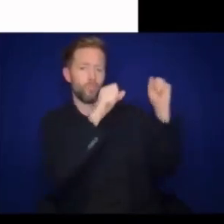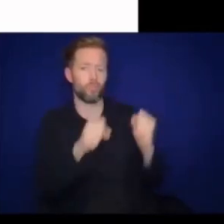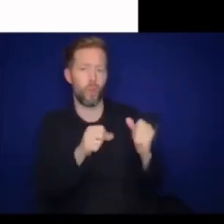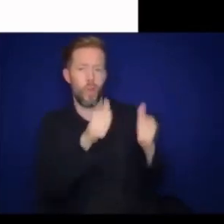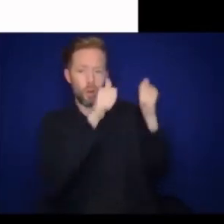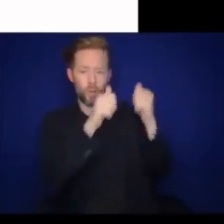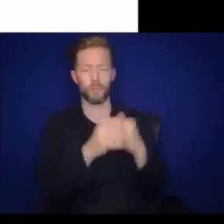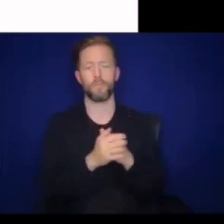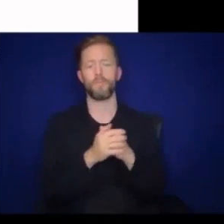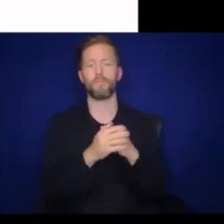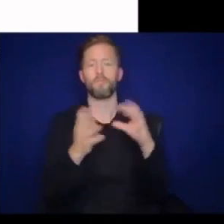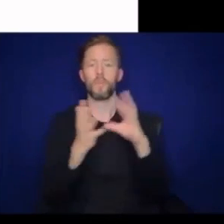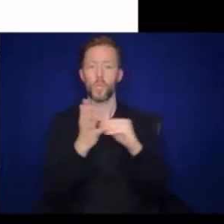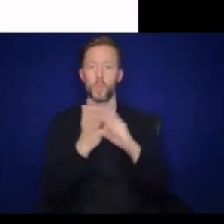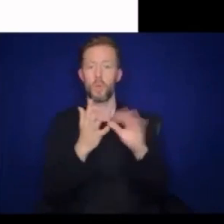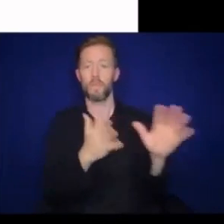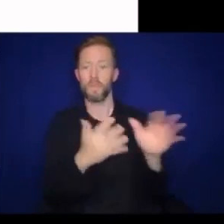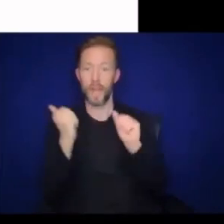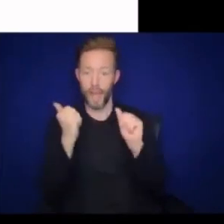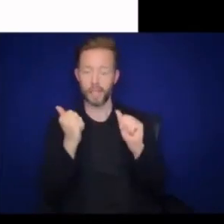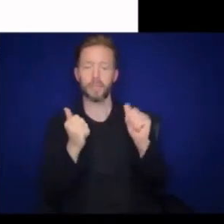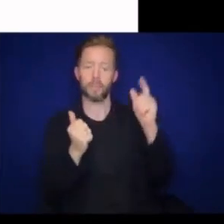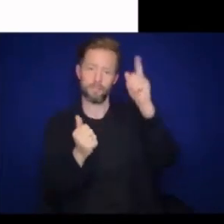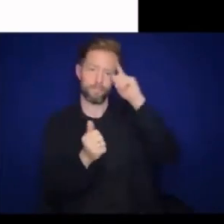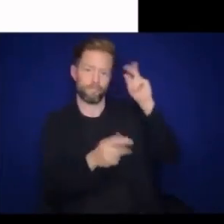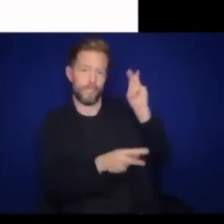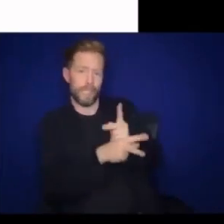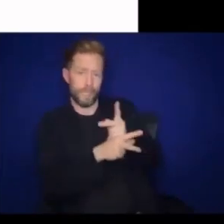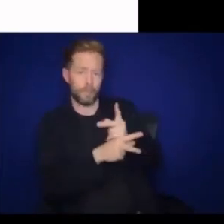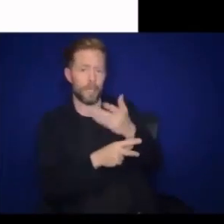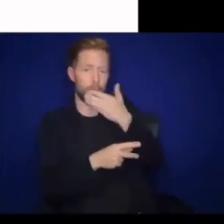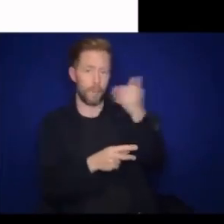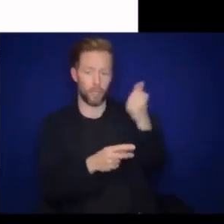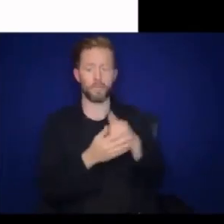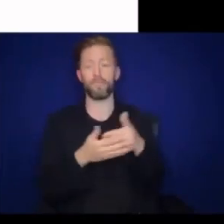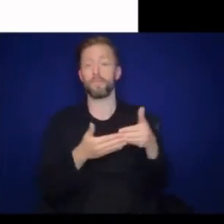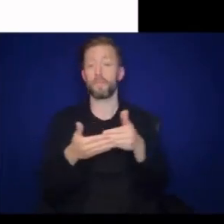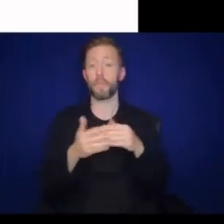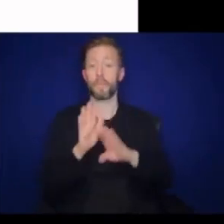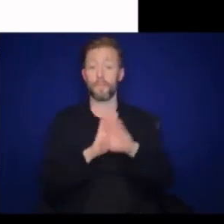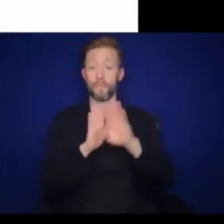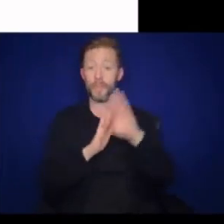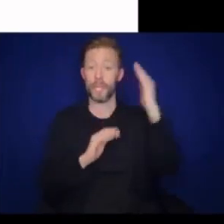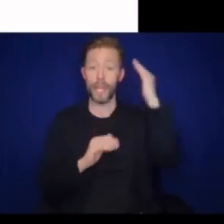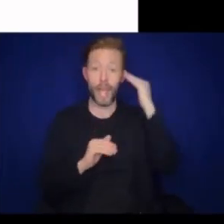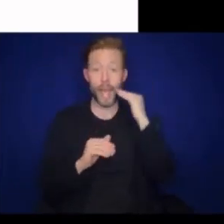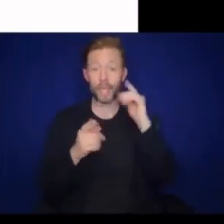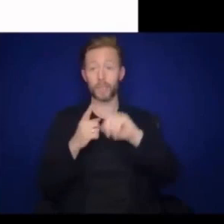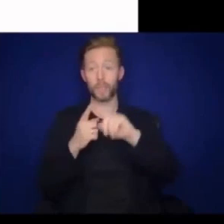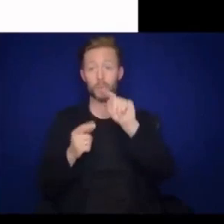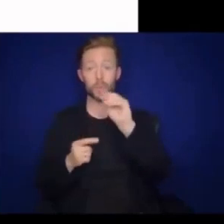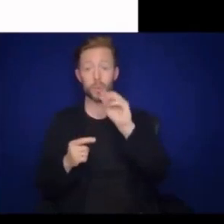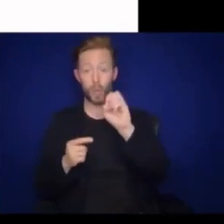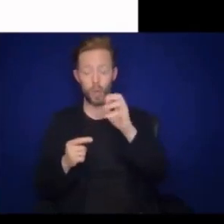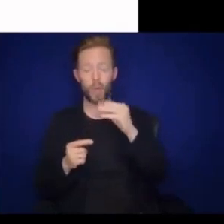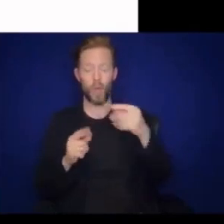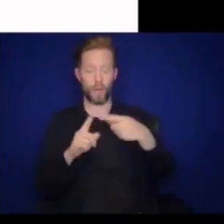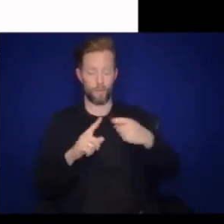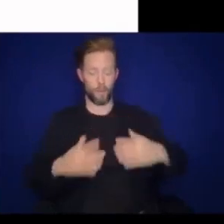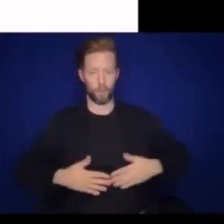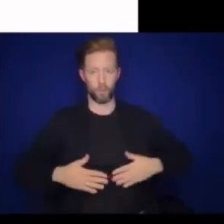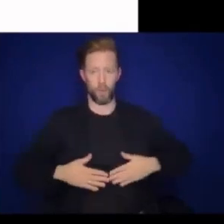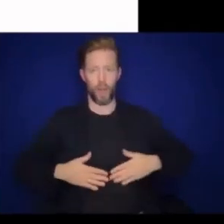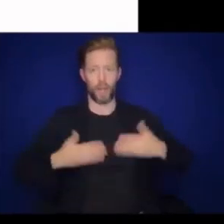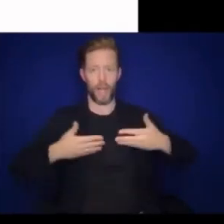and they learn faster and retain it better. Babies develop from head to toe and from their trunk